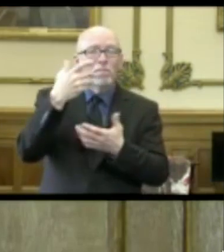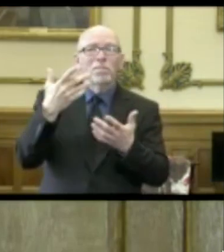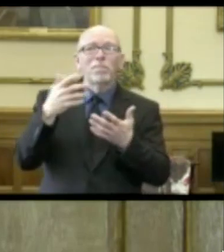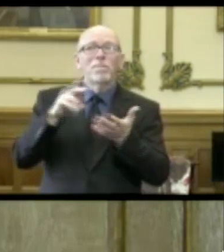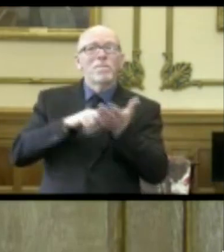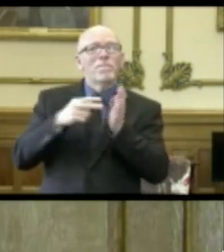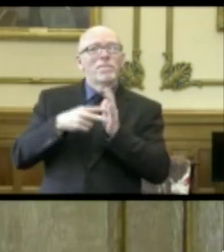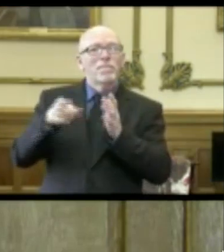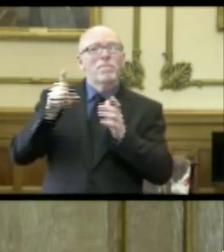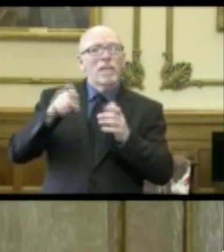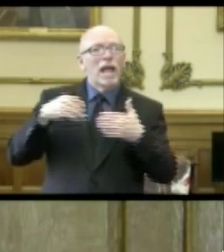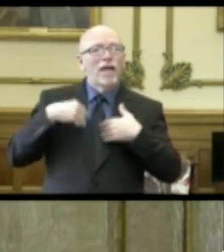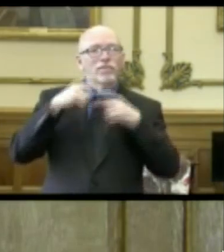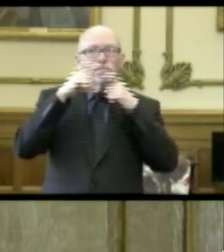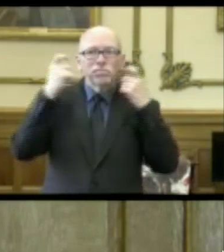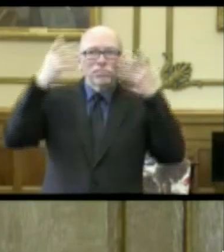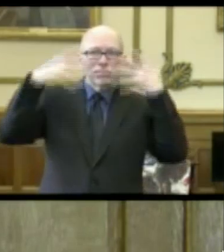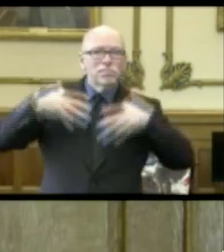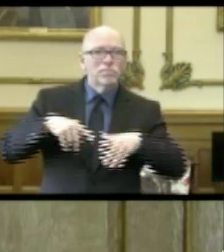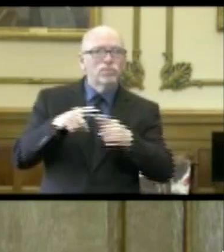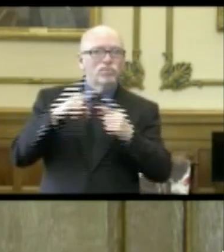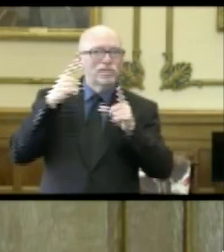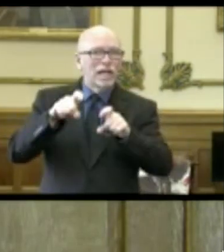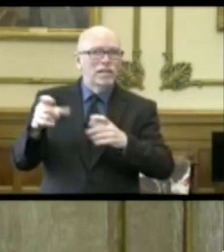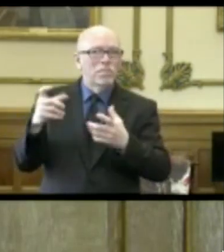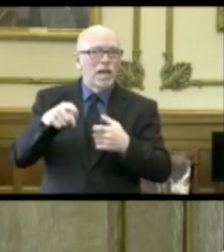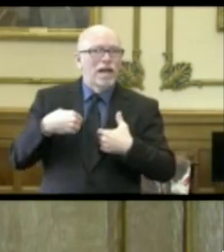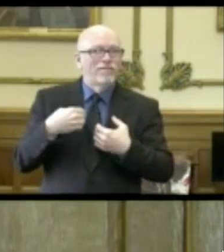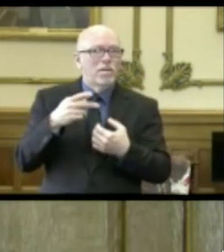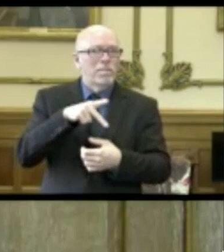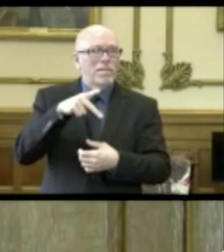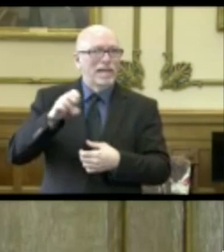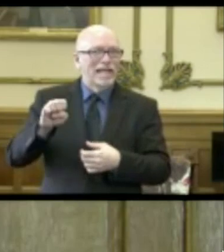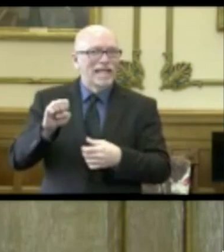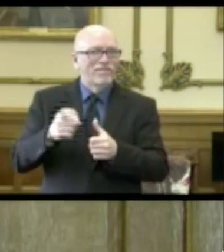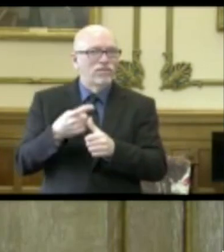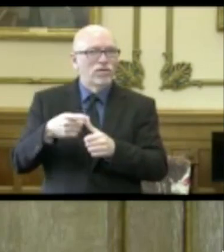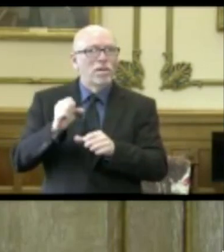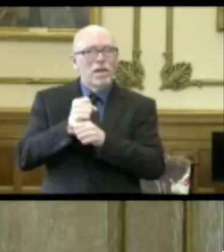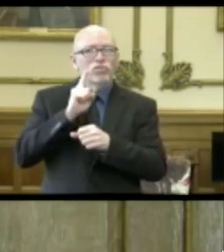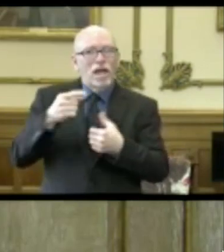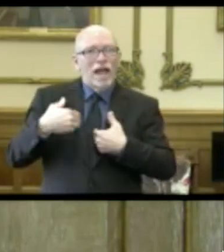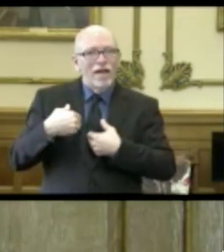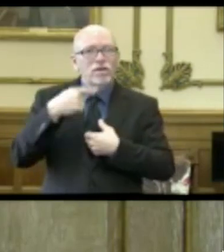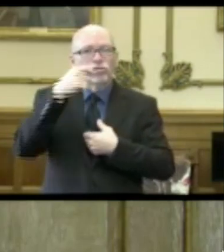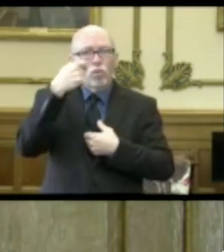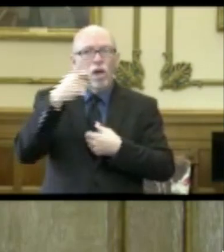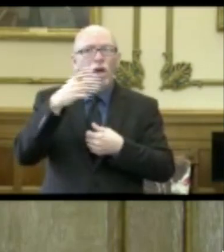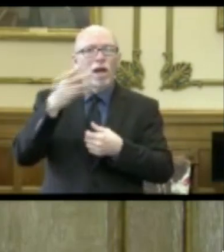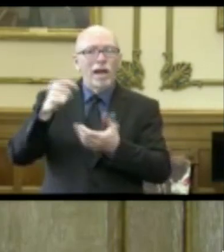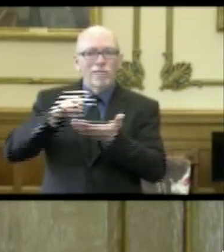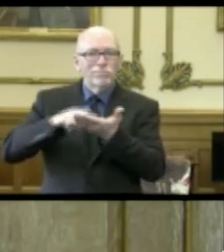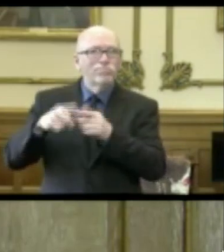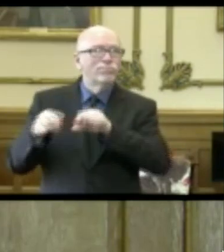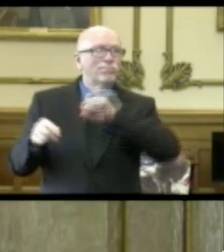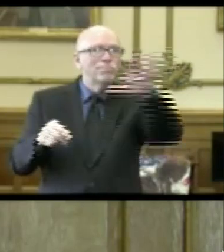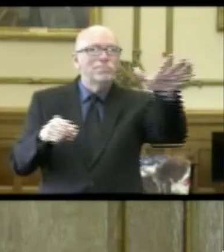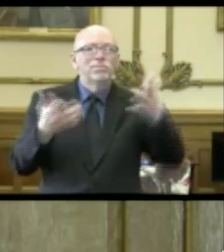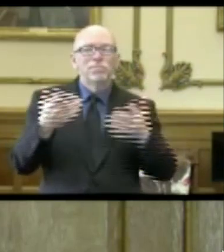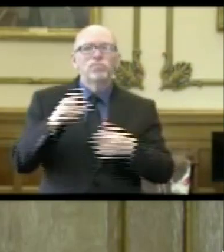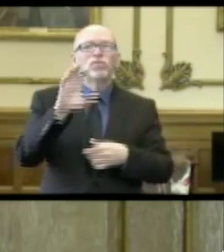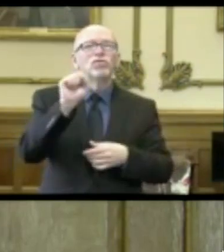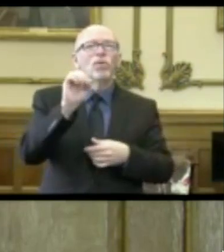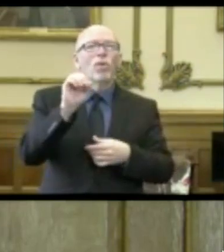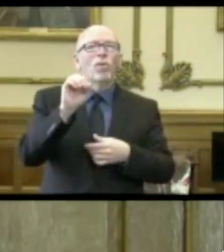personal protective equipment to be able to do that testing, and making sure that they actually have the swabs and the viral transport media to do that. So